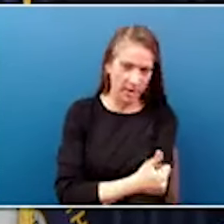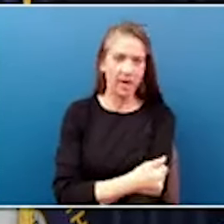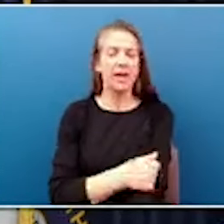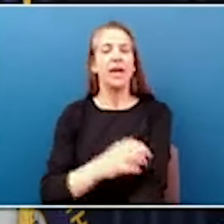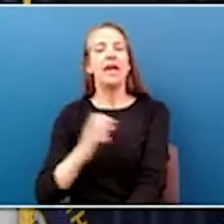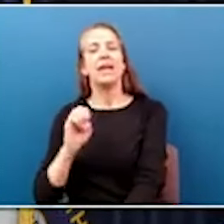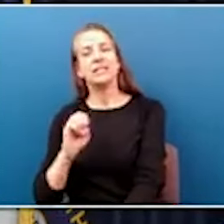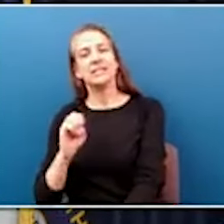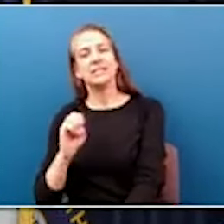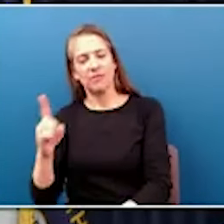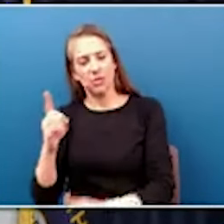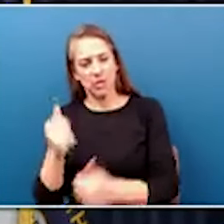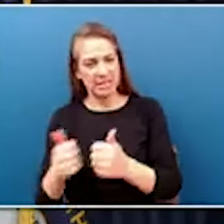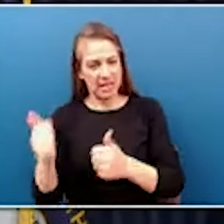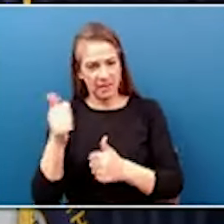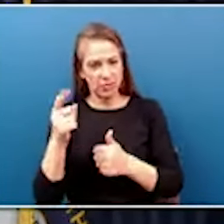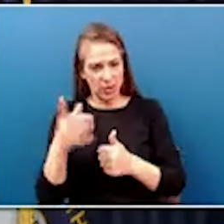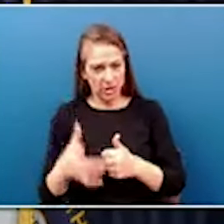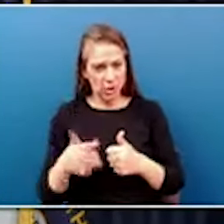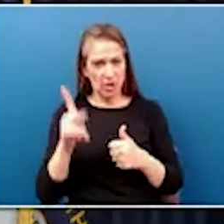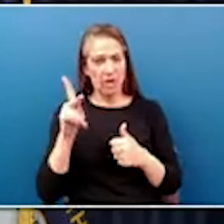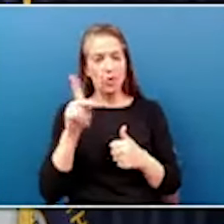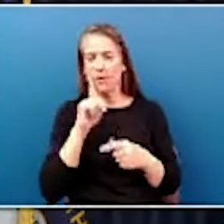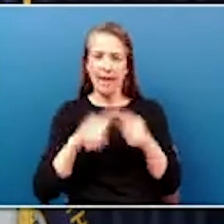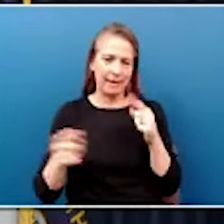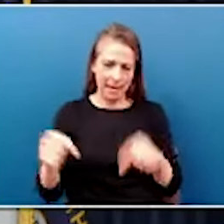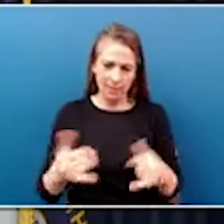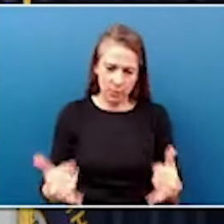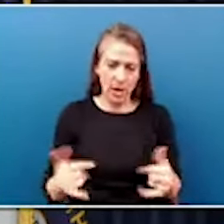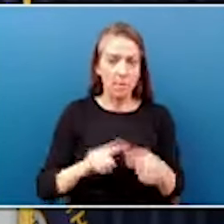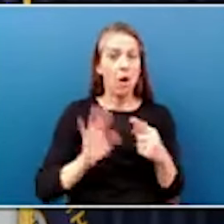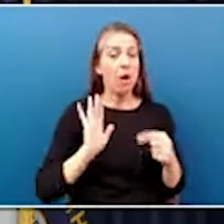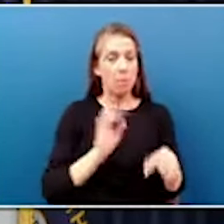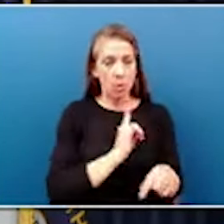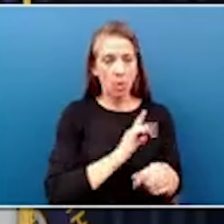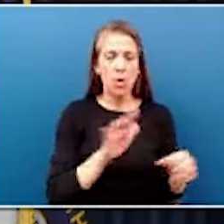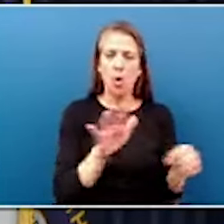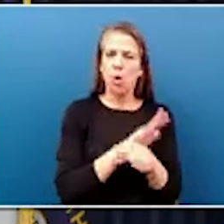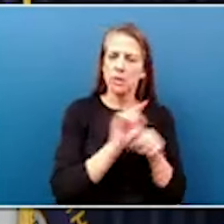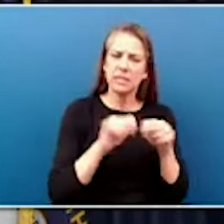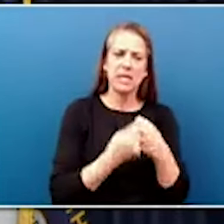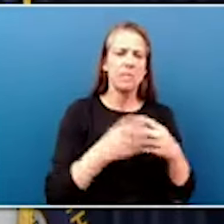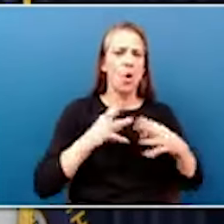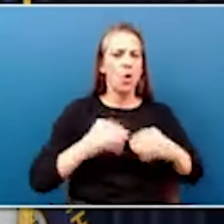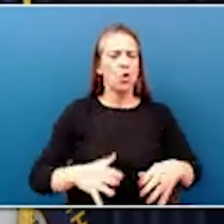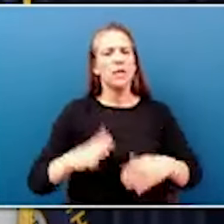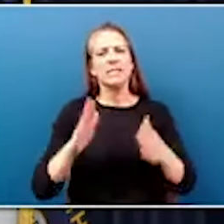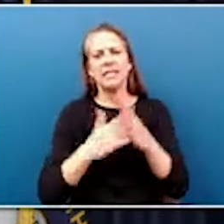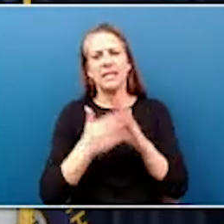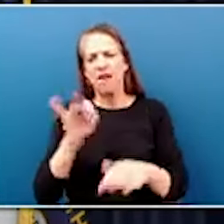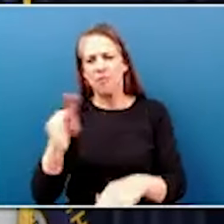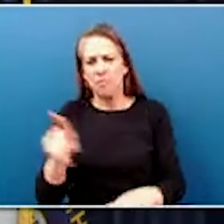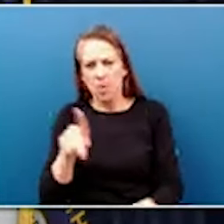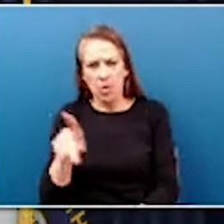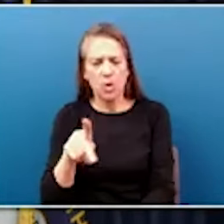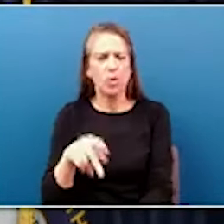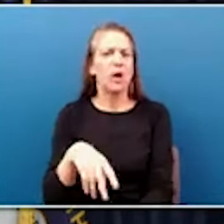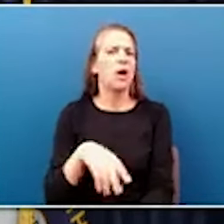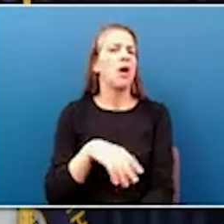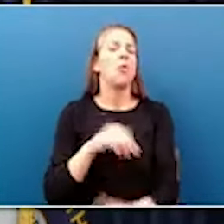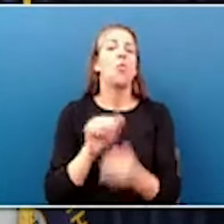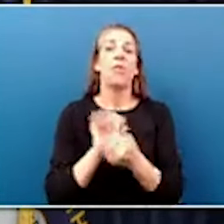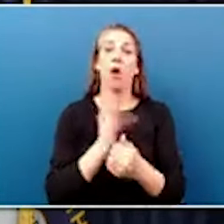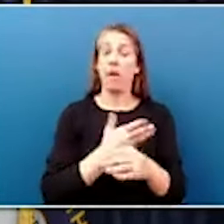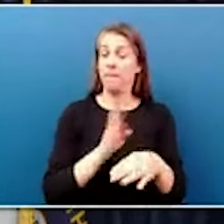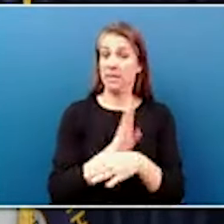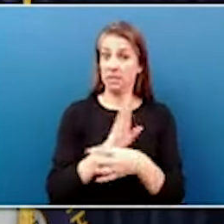Cahill, who couldn't be here today, our entire team, our owners, the City of Paducah and the McCracken County, along with our business partners,